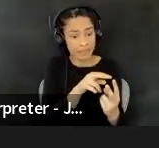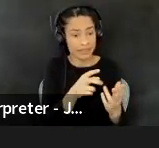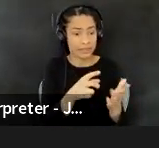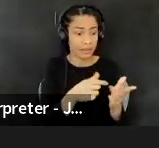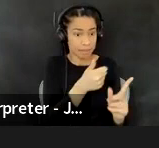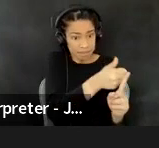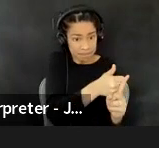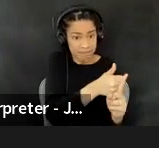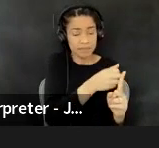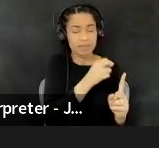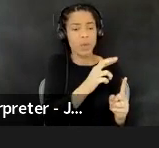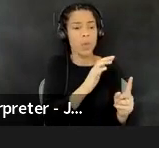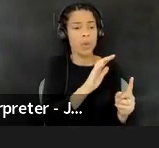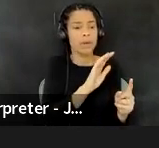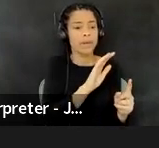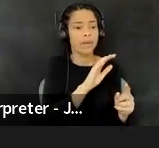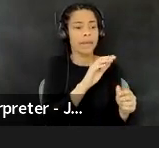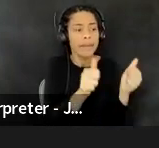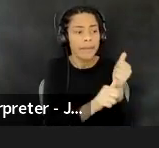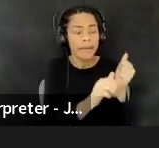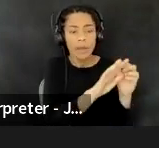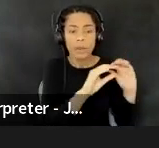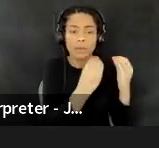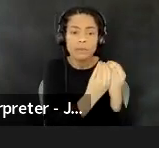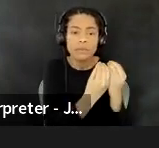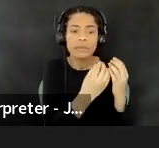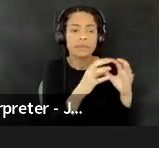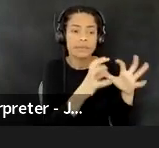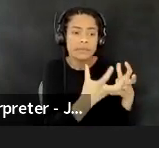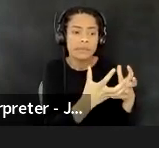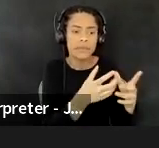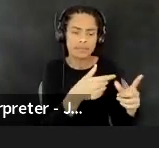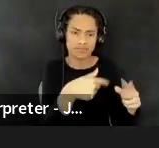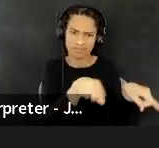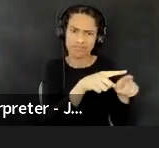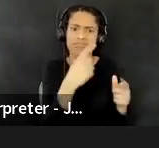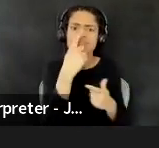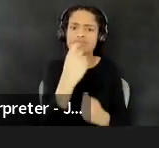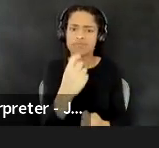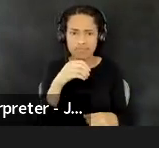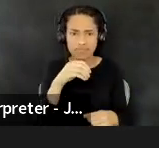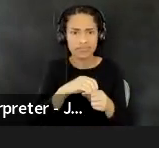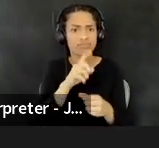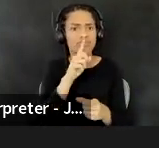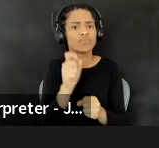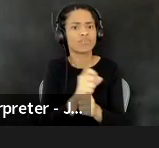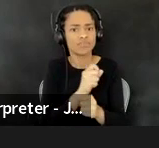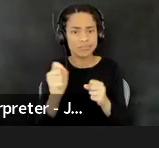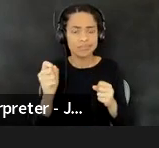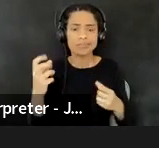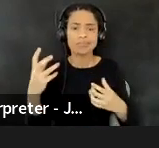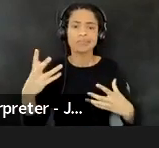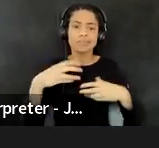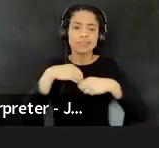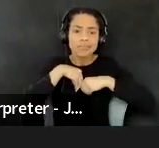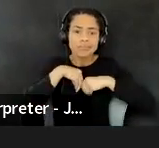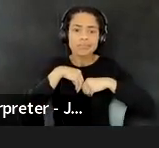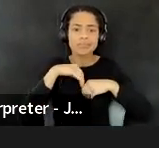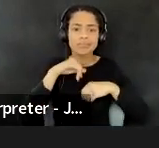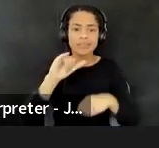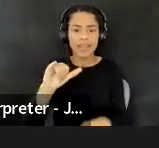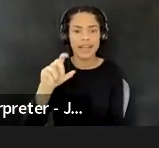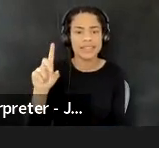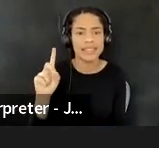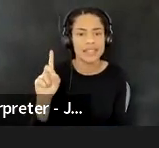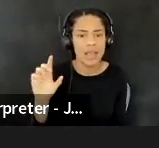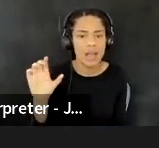in partnership with their institutions, were really interested in, um, embodying, uh, this decolon work.